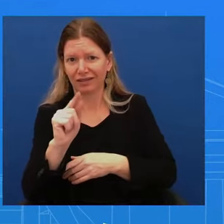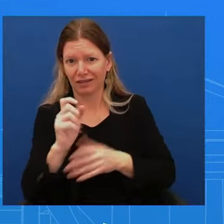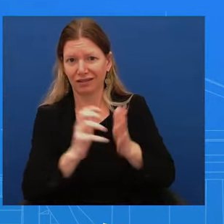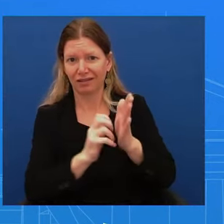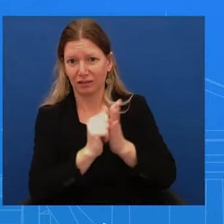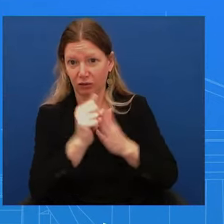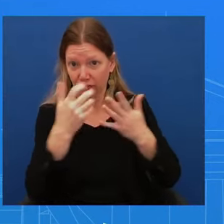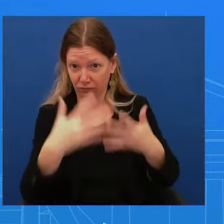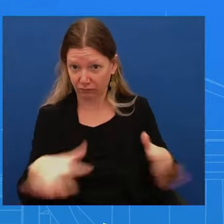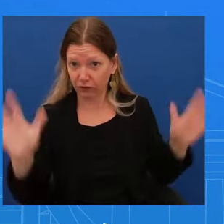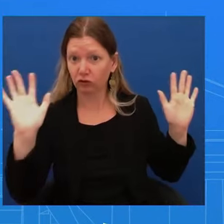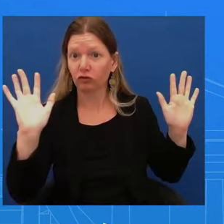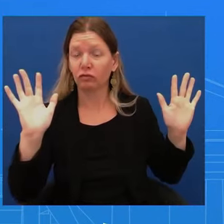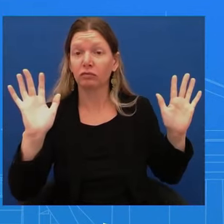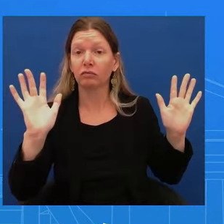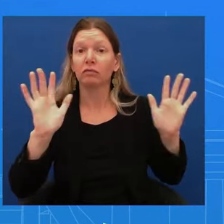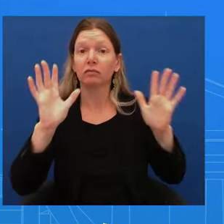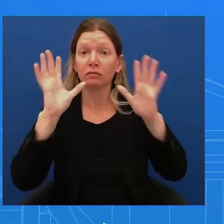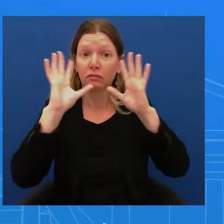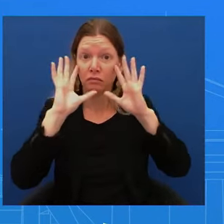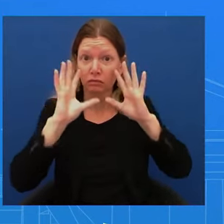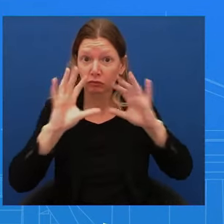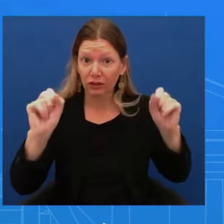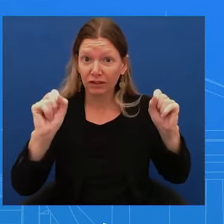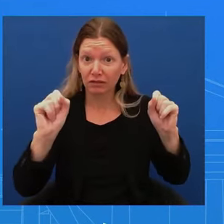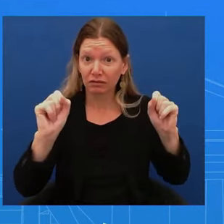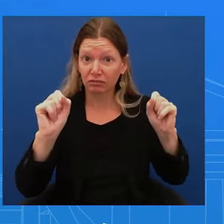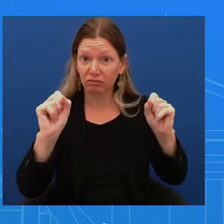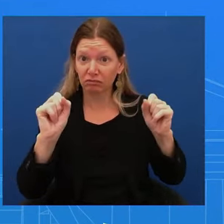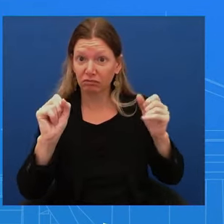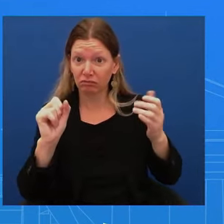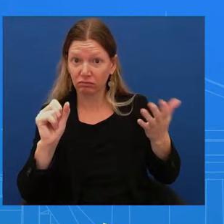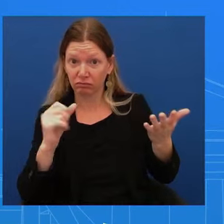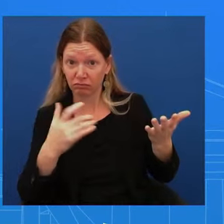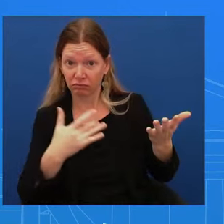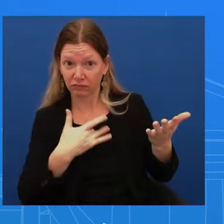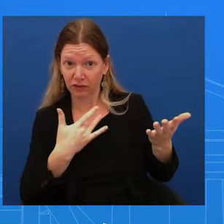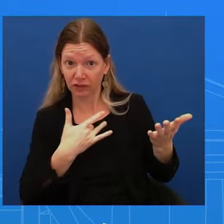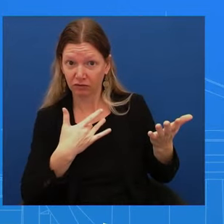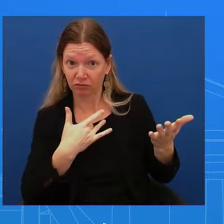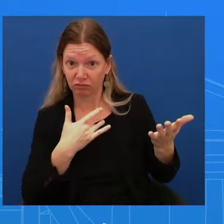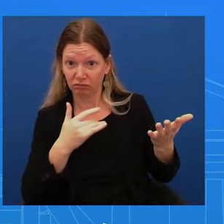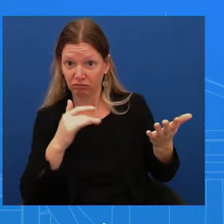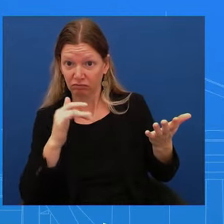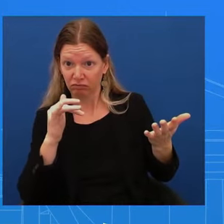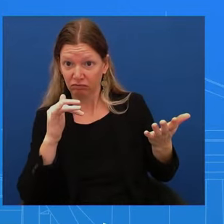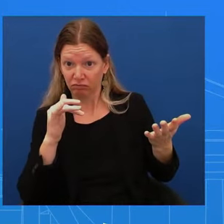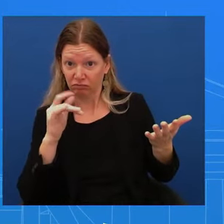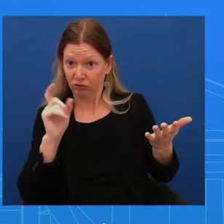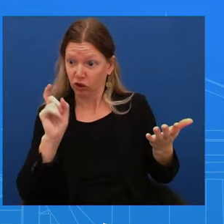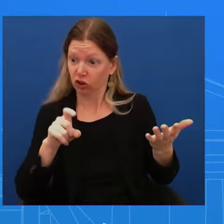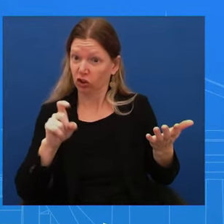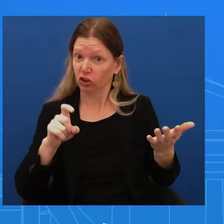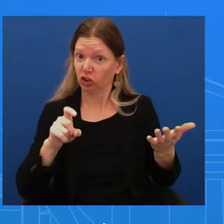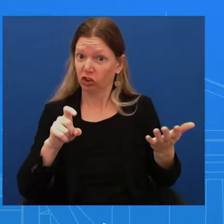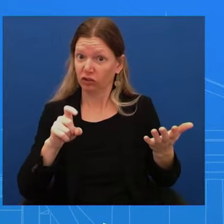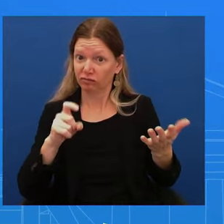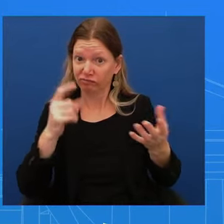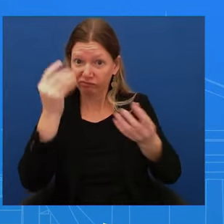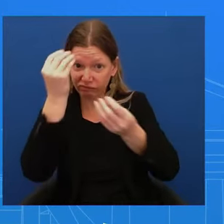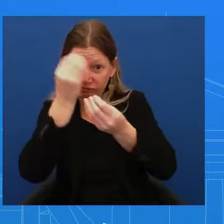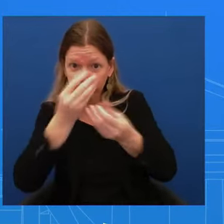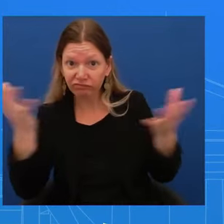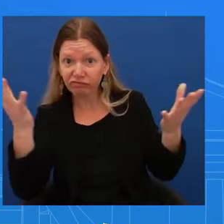afforded the privacy to not share with the public what that medical procedure was? Does the president believe that the secretary